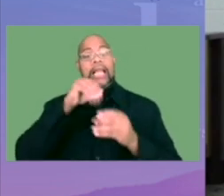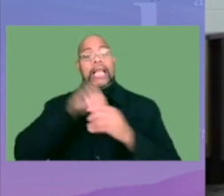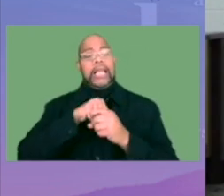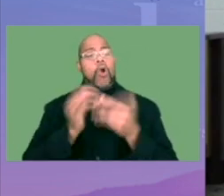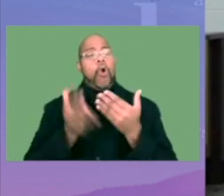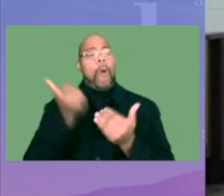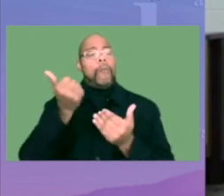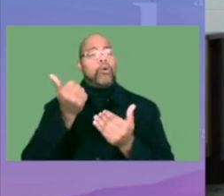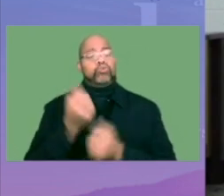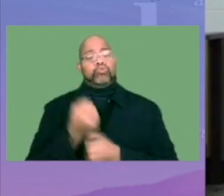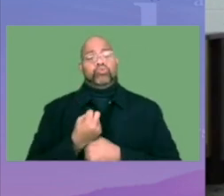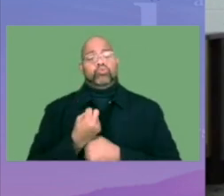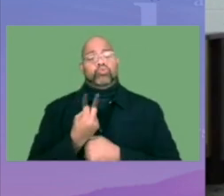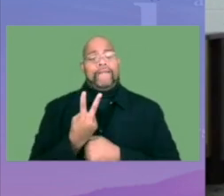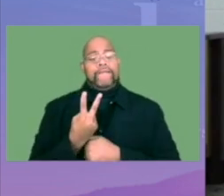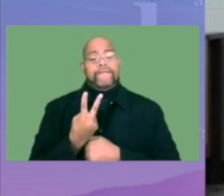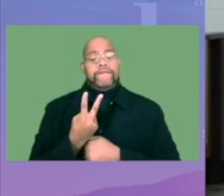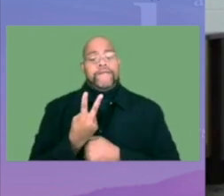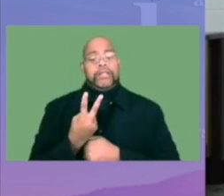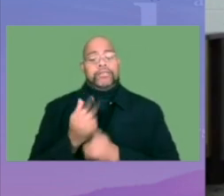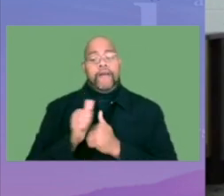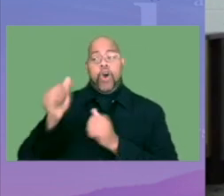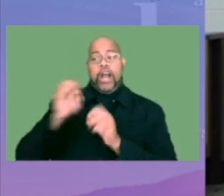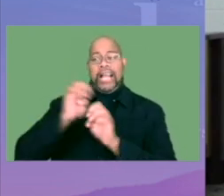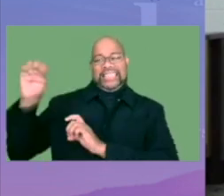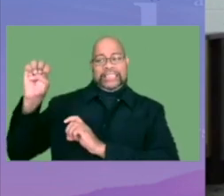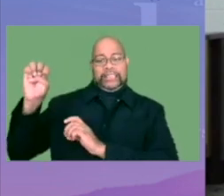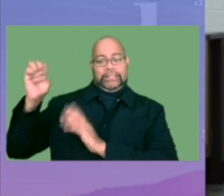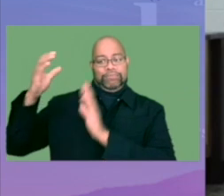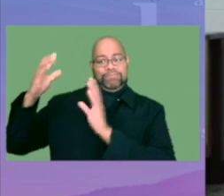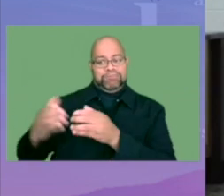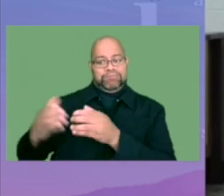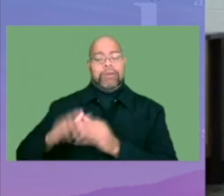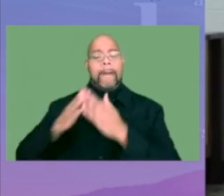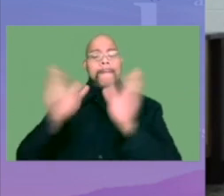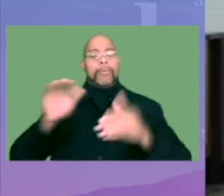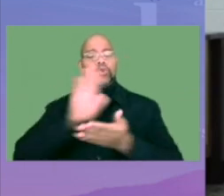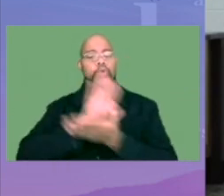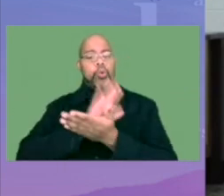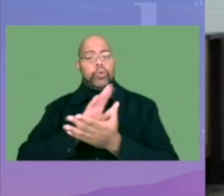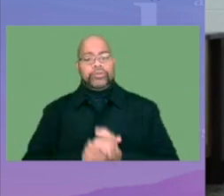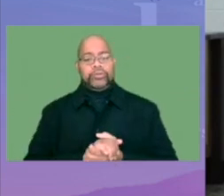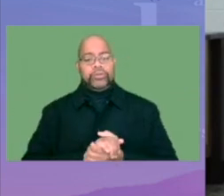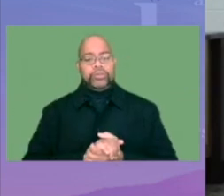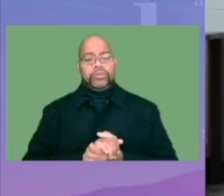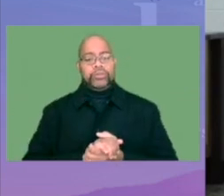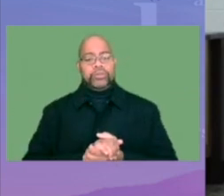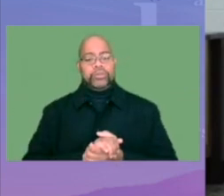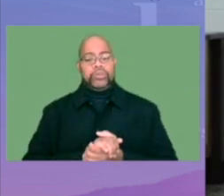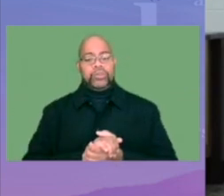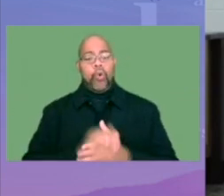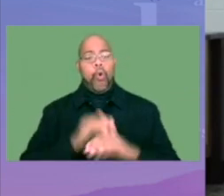into nearly a dozen far east side public schools over